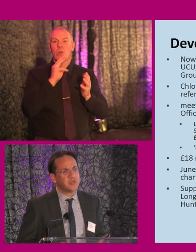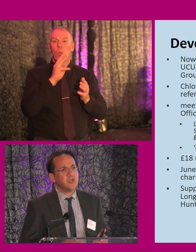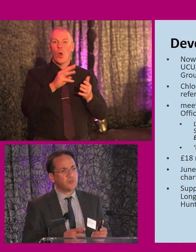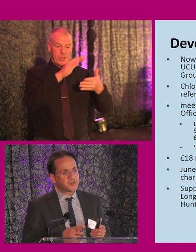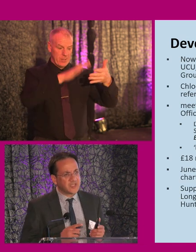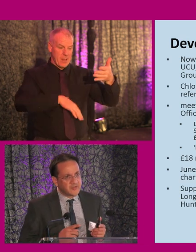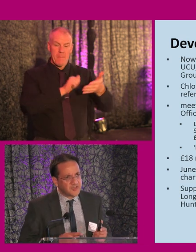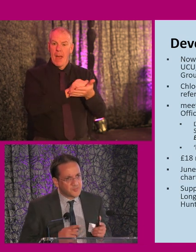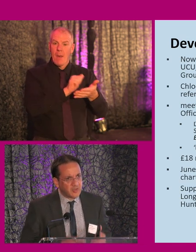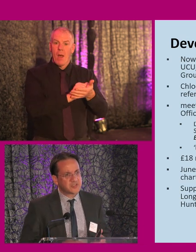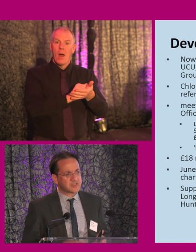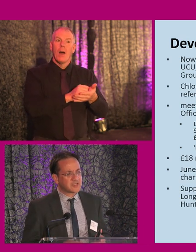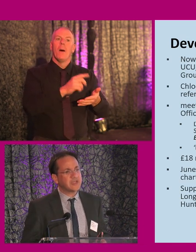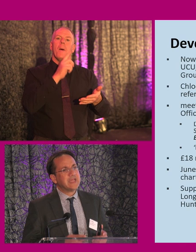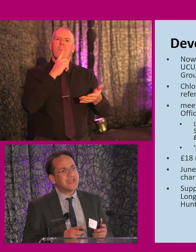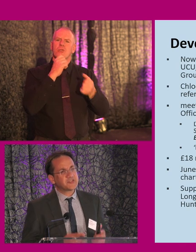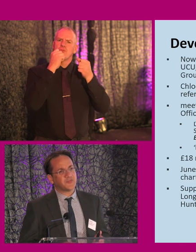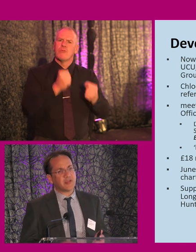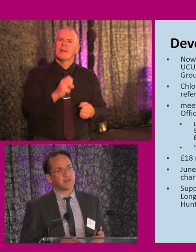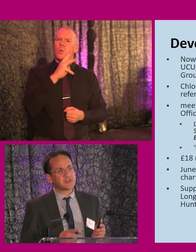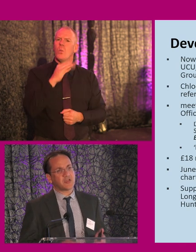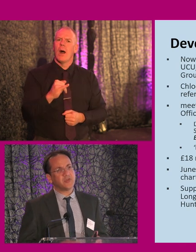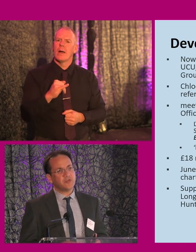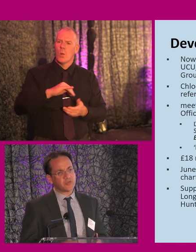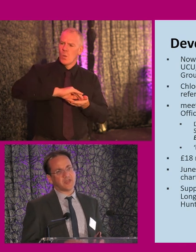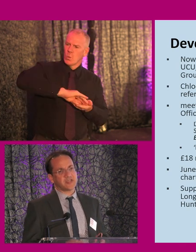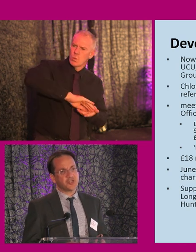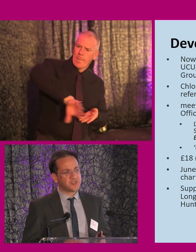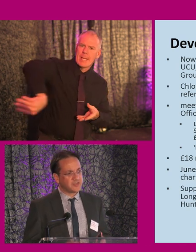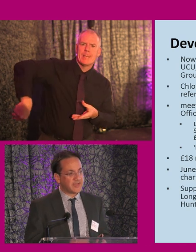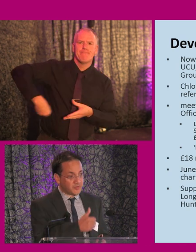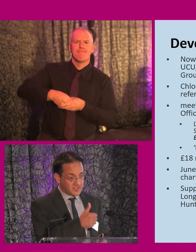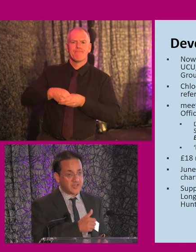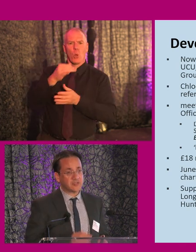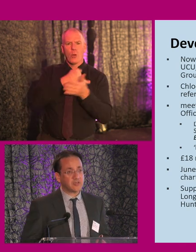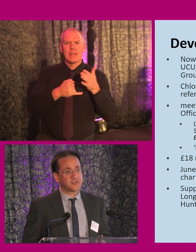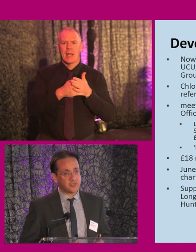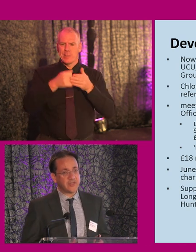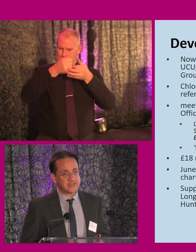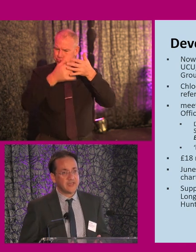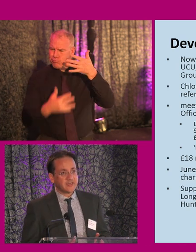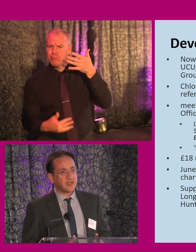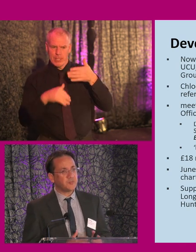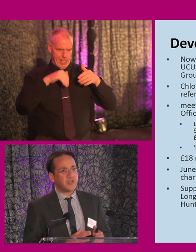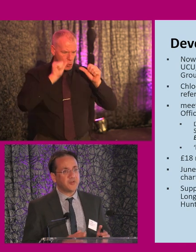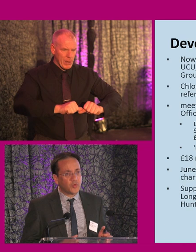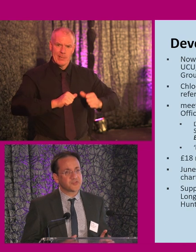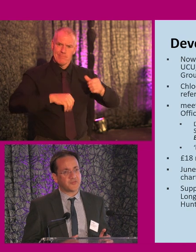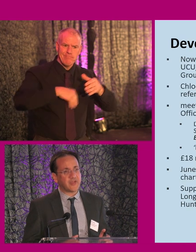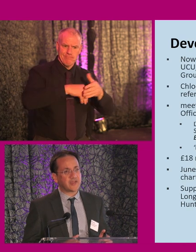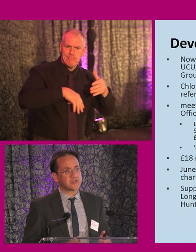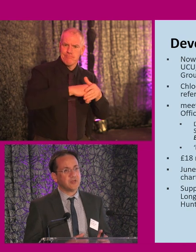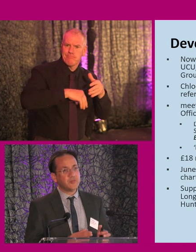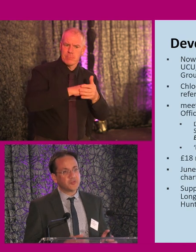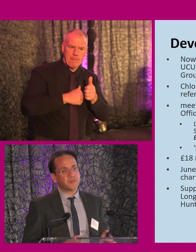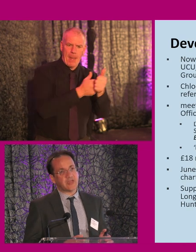paper. What's given it its potency is the fact that so many organisations have now signed up to it. If it wasn't